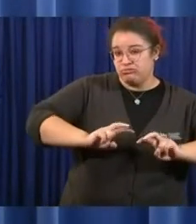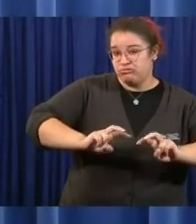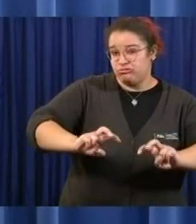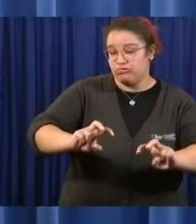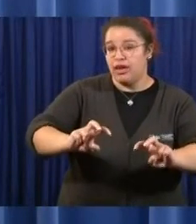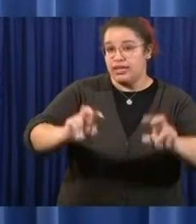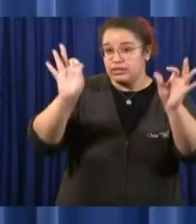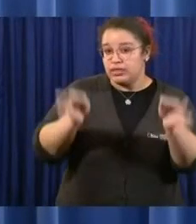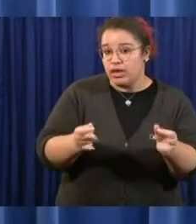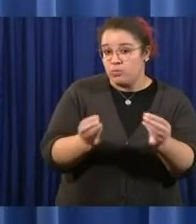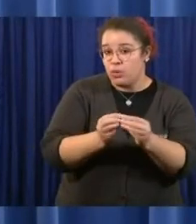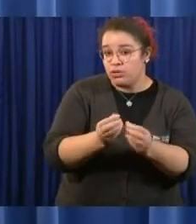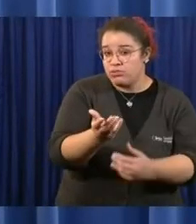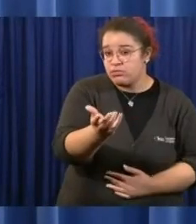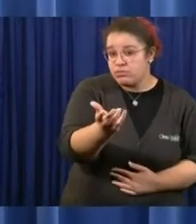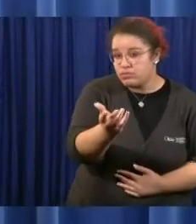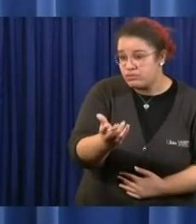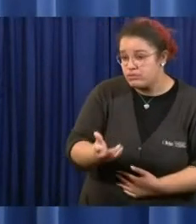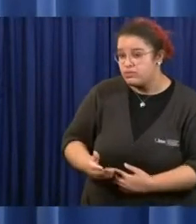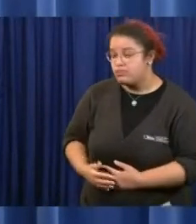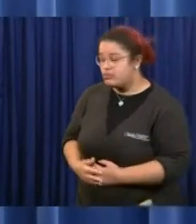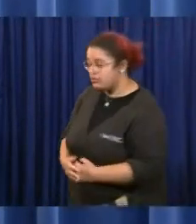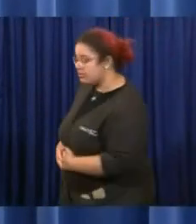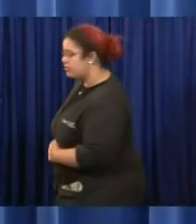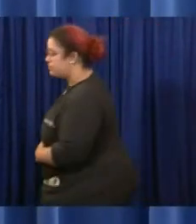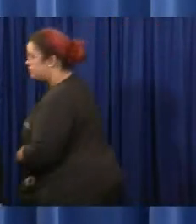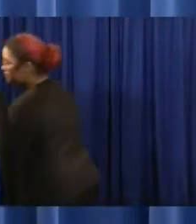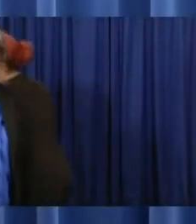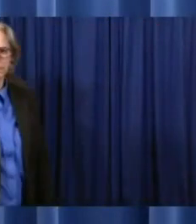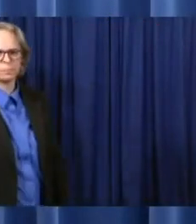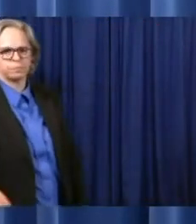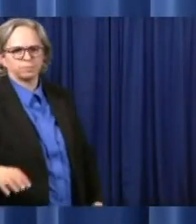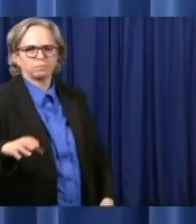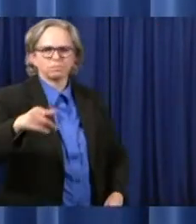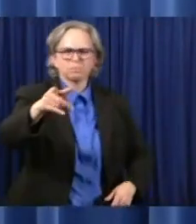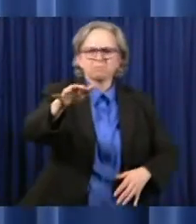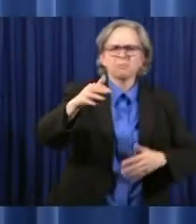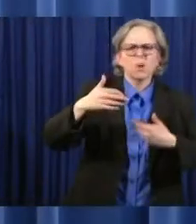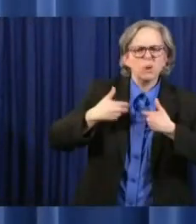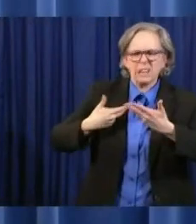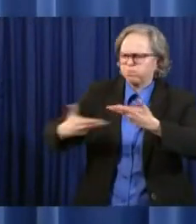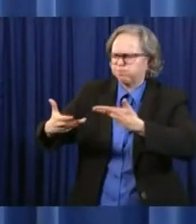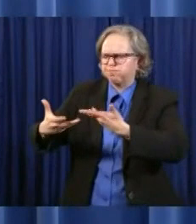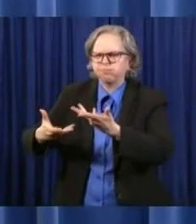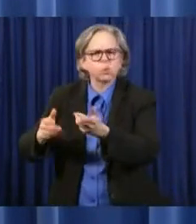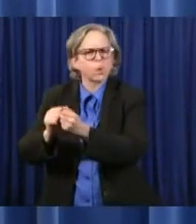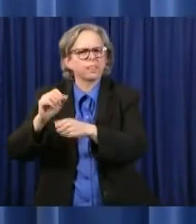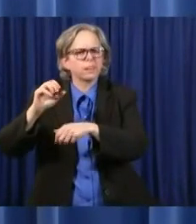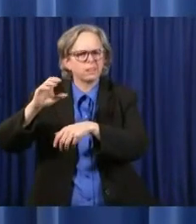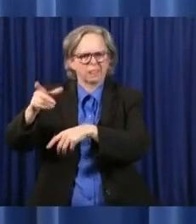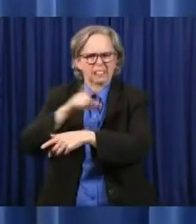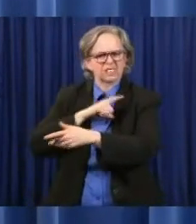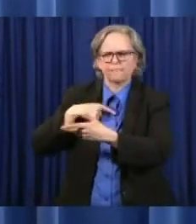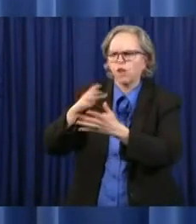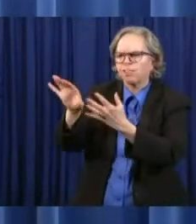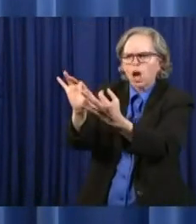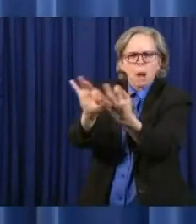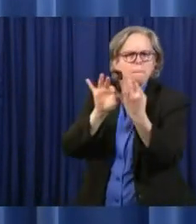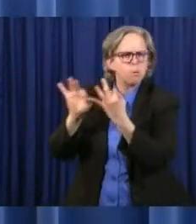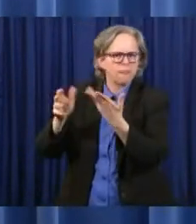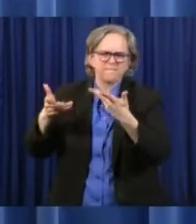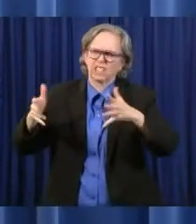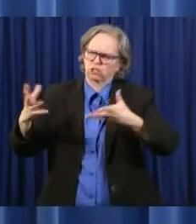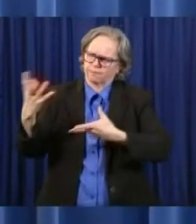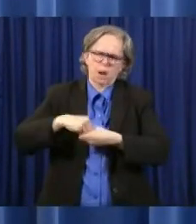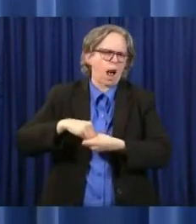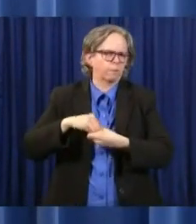We consulted with the legislature, got input from leadership. But these are